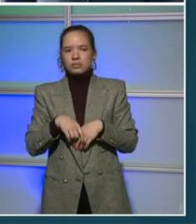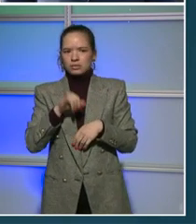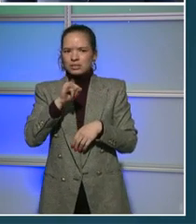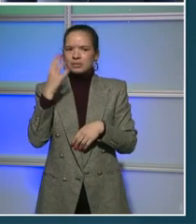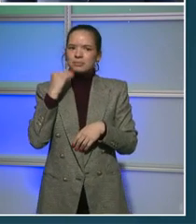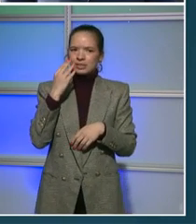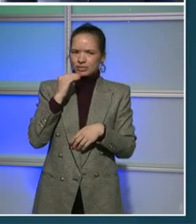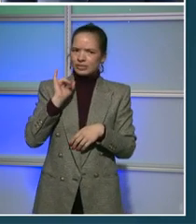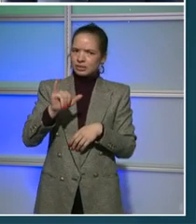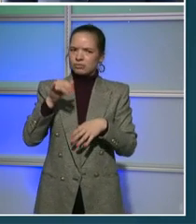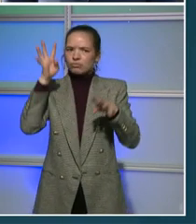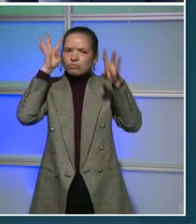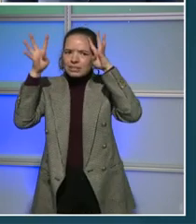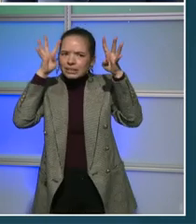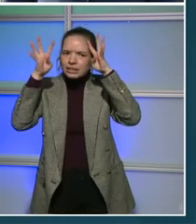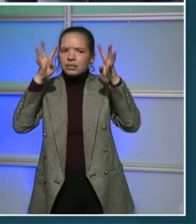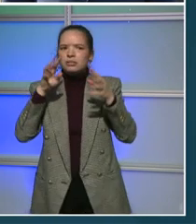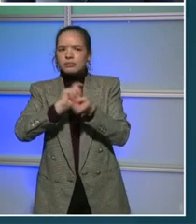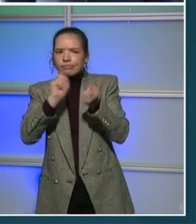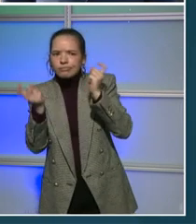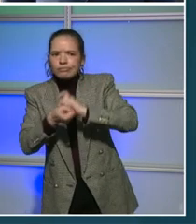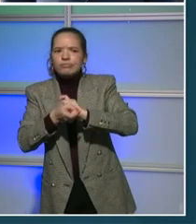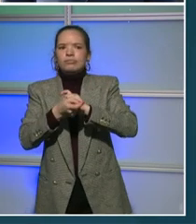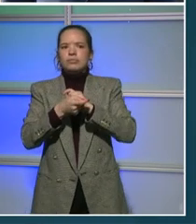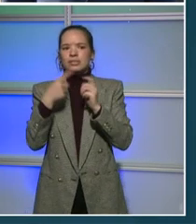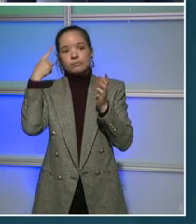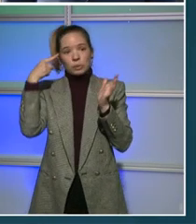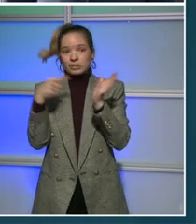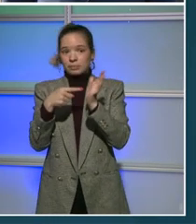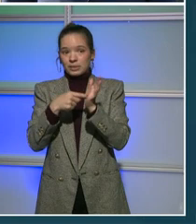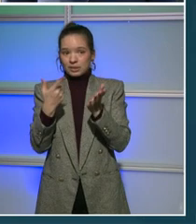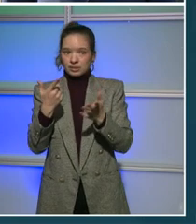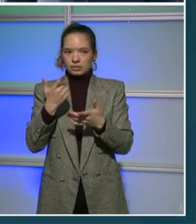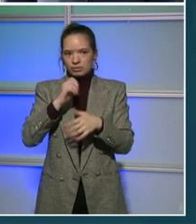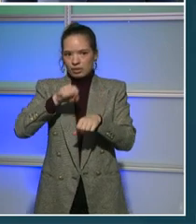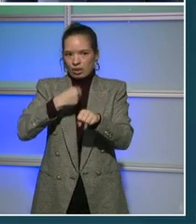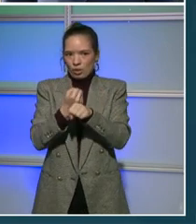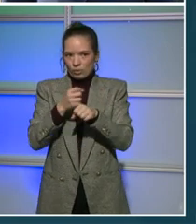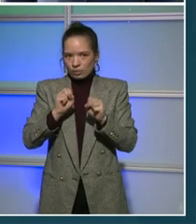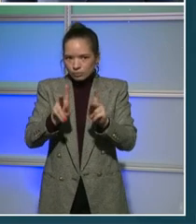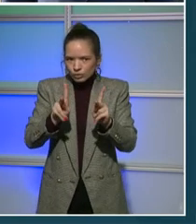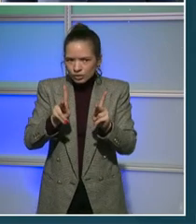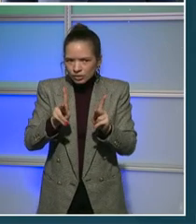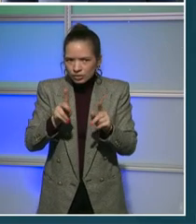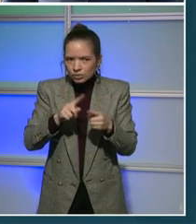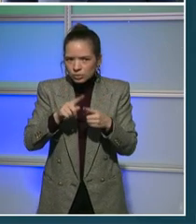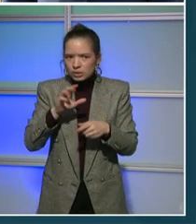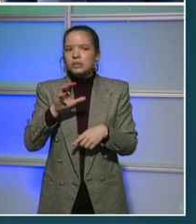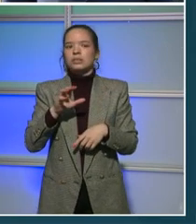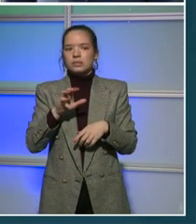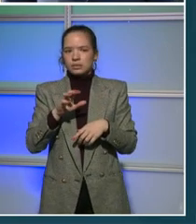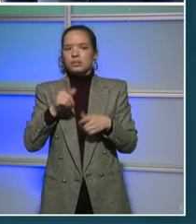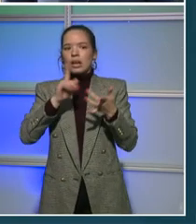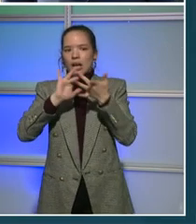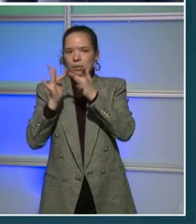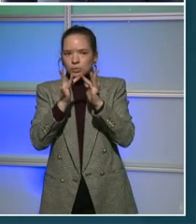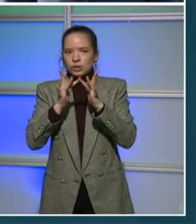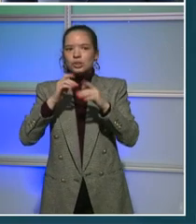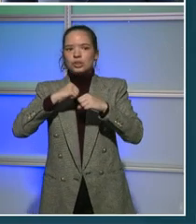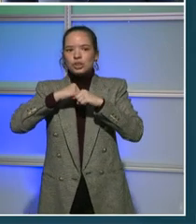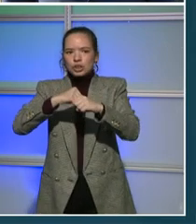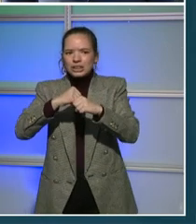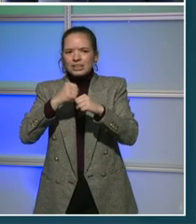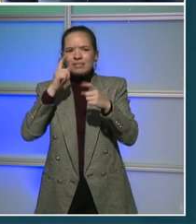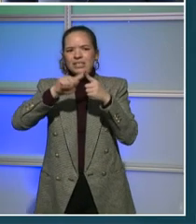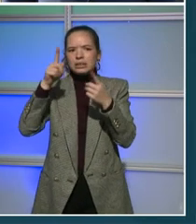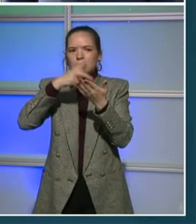experiences in, for example, cybersecurity and healthcare. We also recently launched DC Futures, a